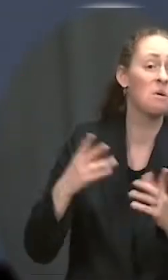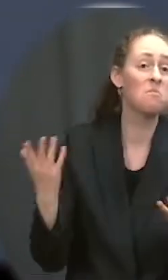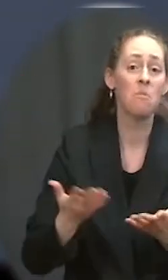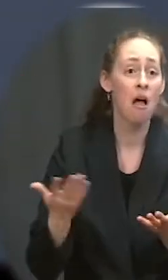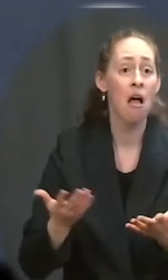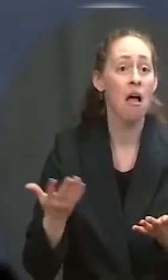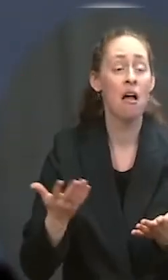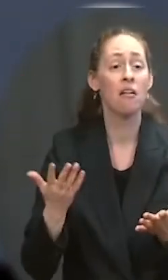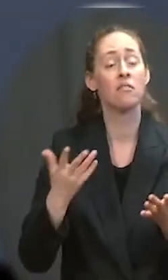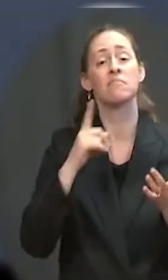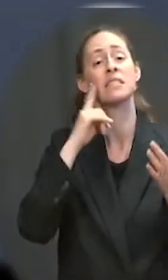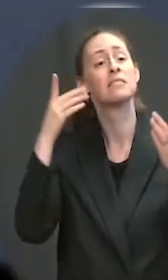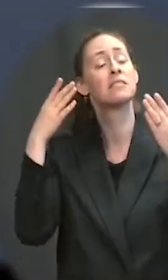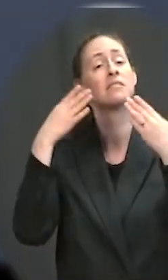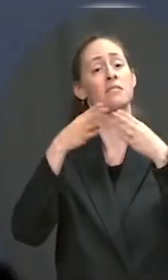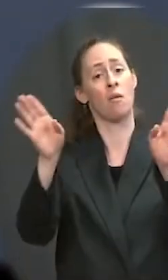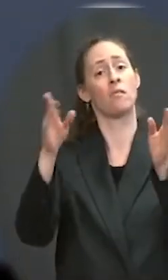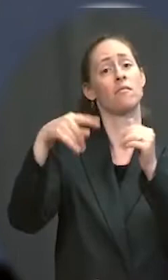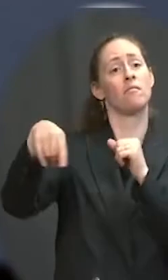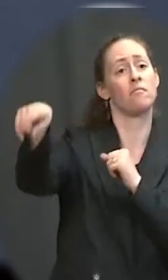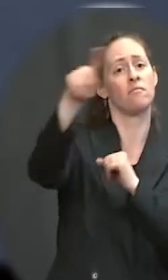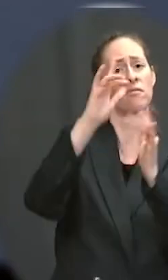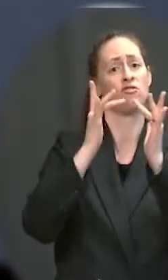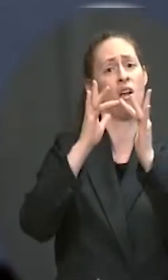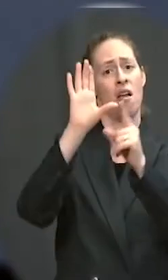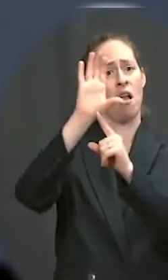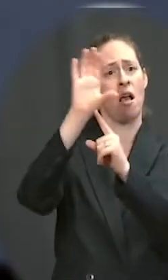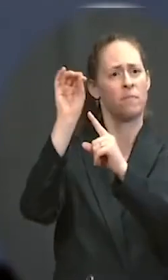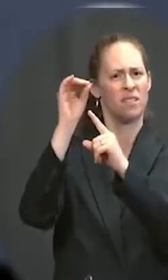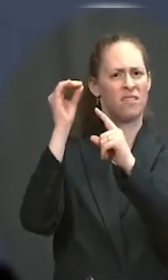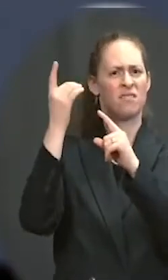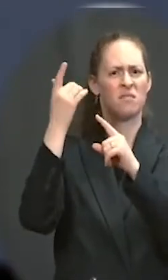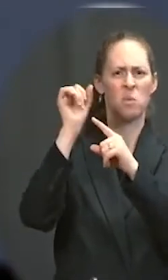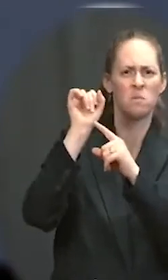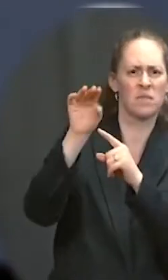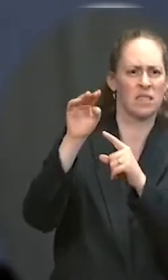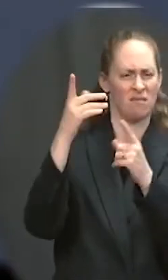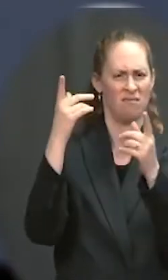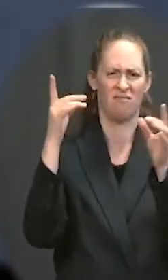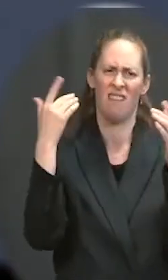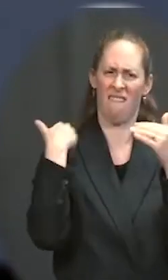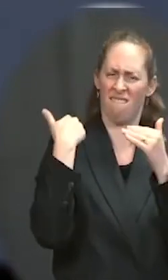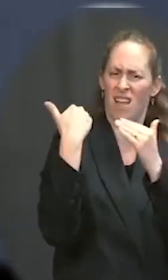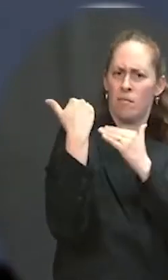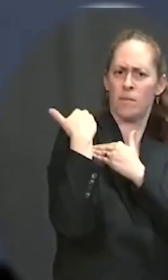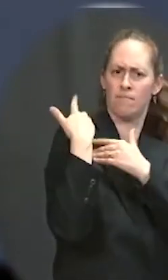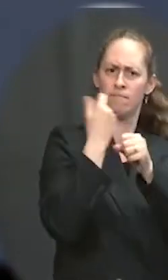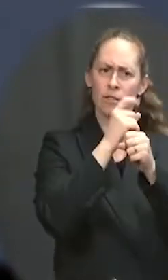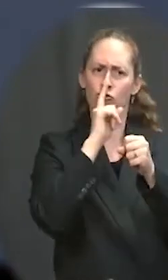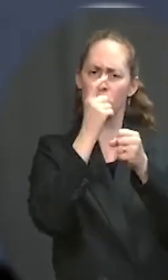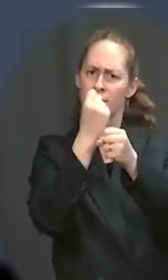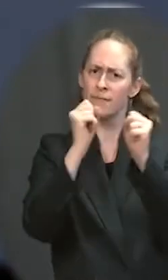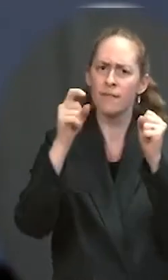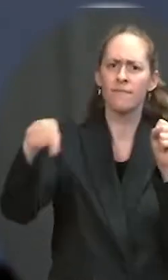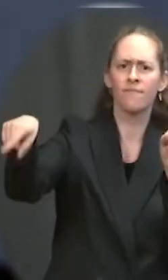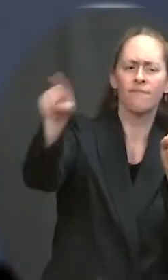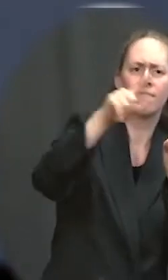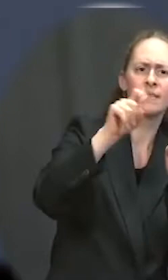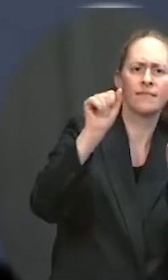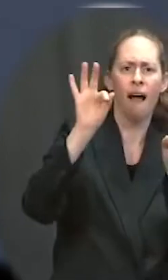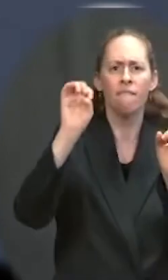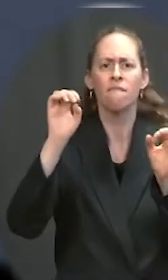a responsibility related to the health and safety of all Americans to stop amplifying untrustworthy content,